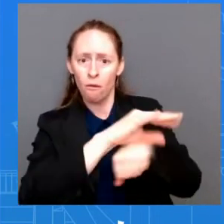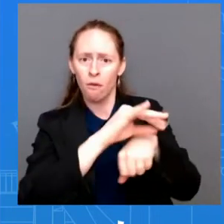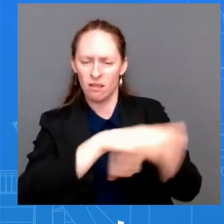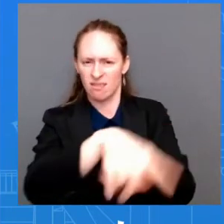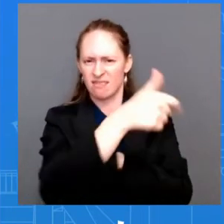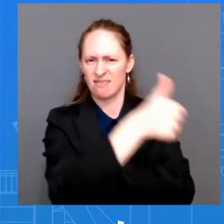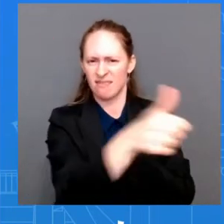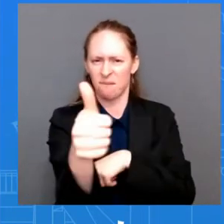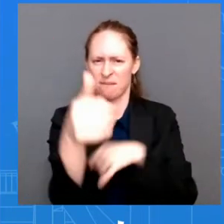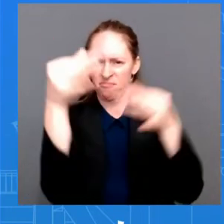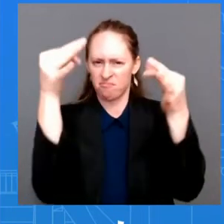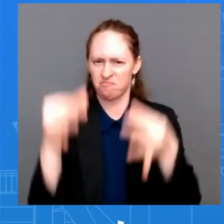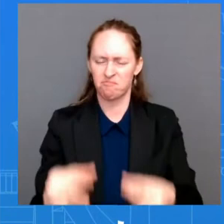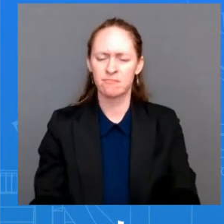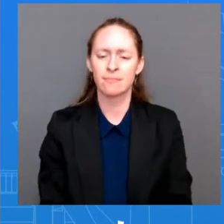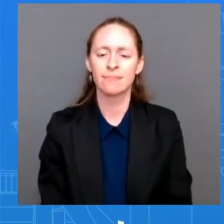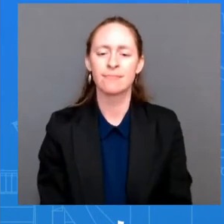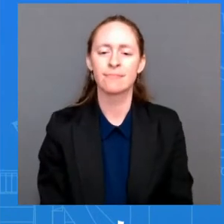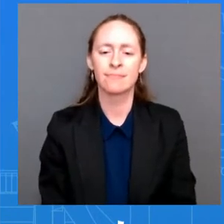guys.